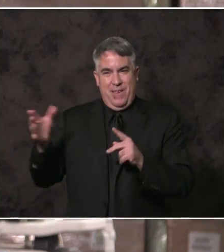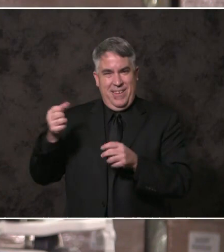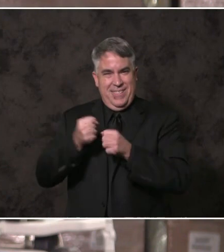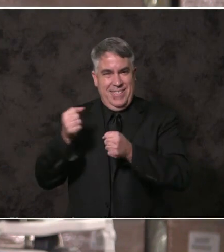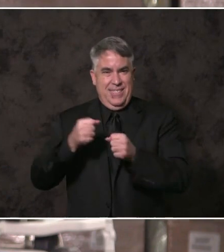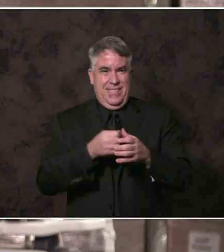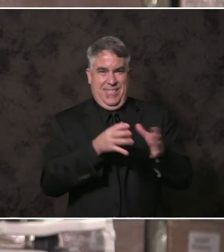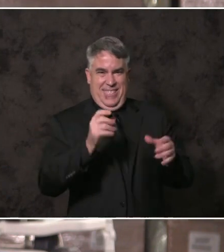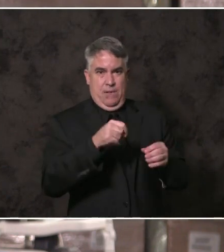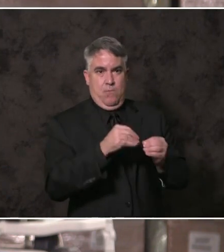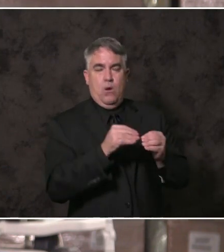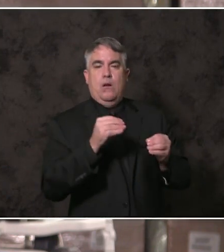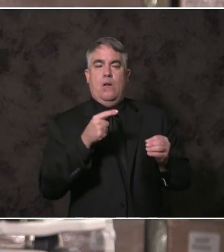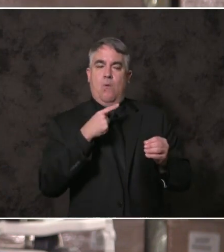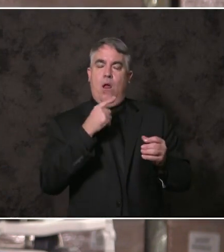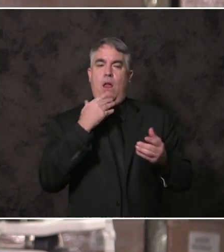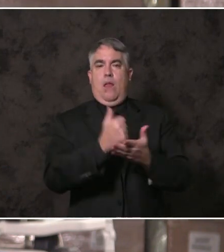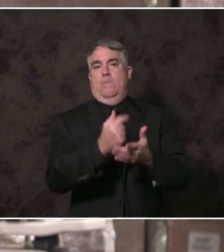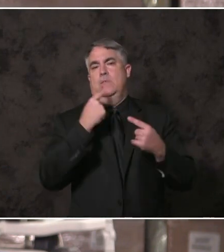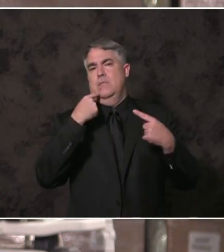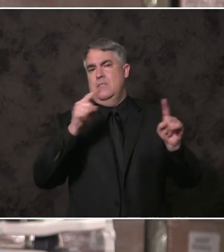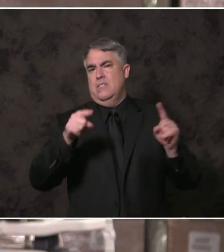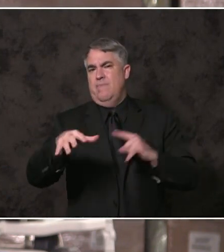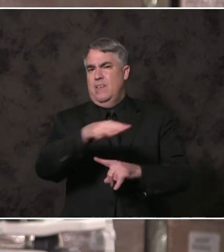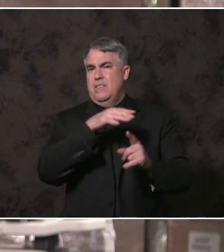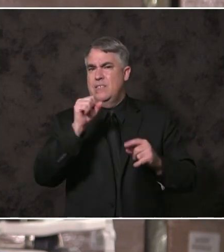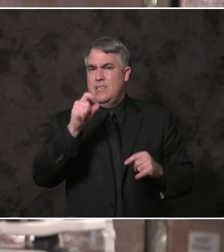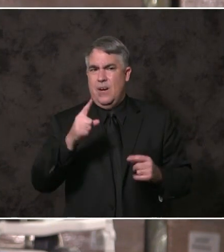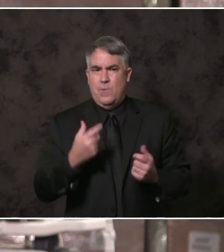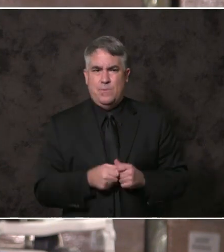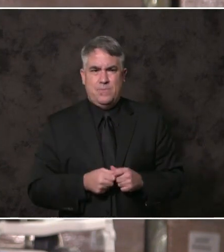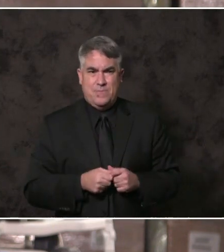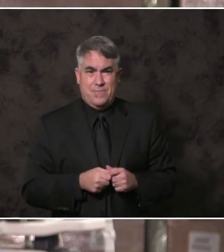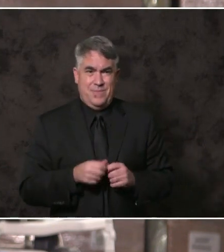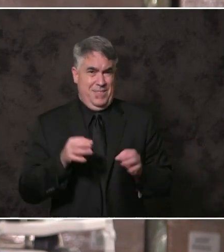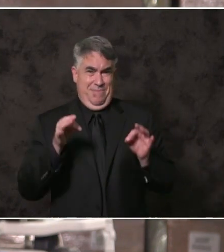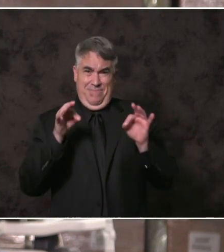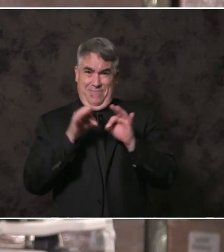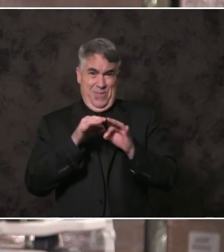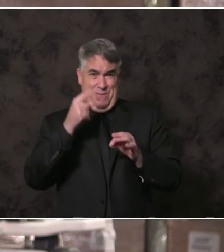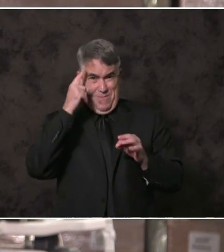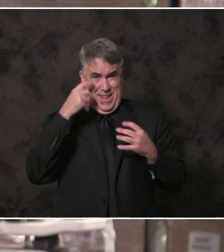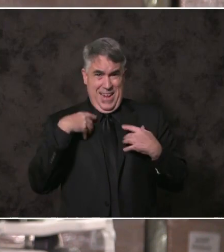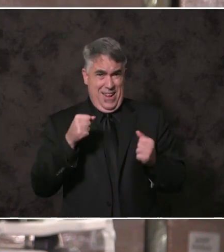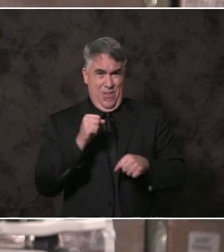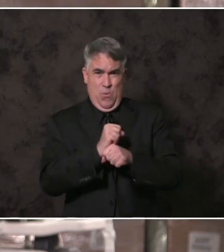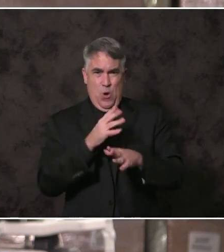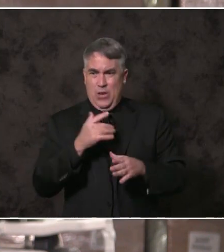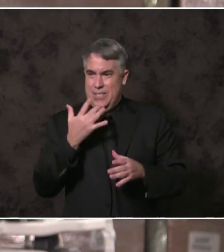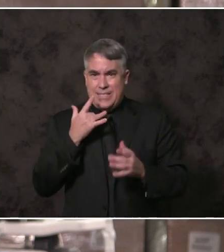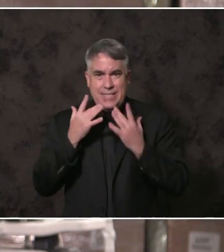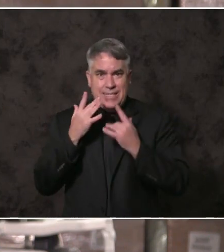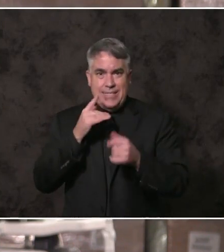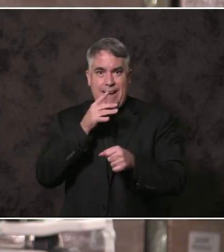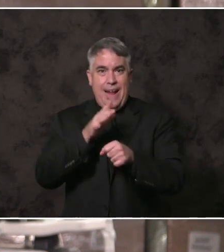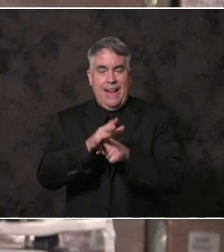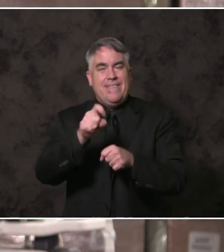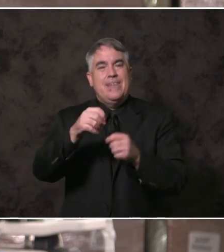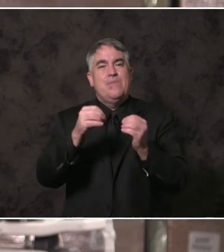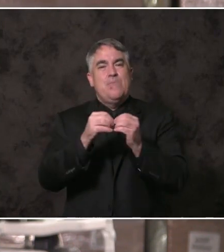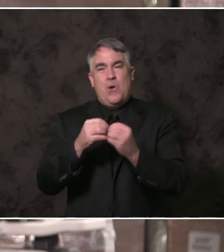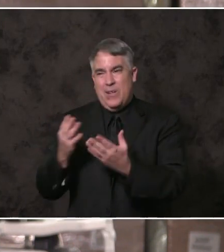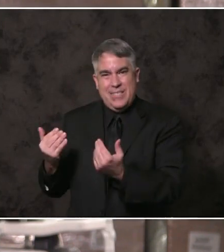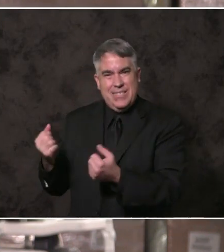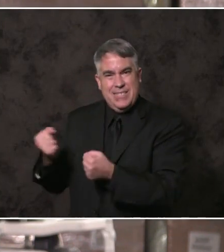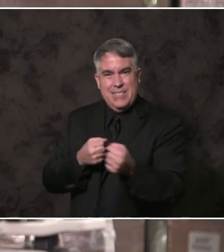We face a steep shortage of essential mental health workers. To tackle this challenge, I'll be convening the first of its